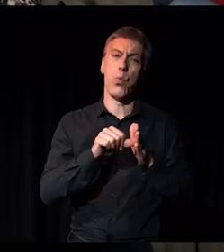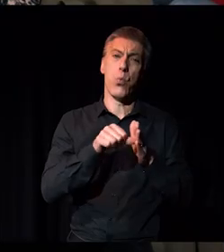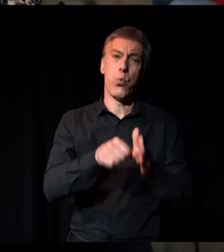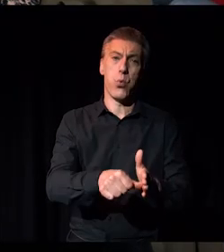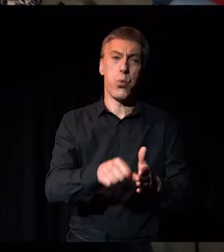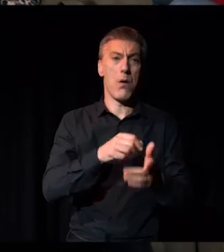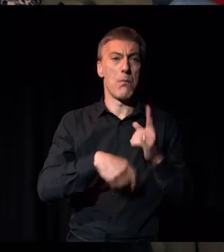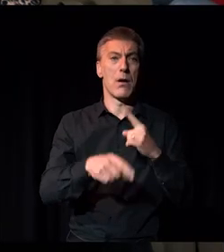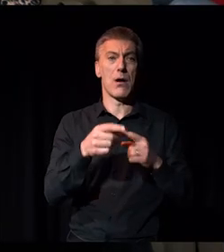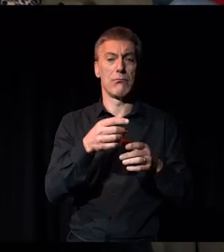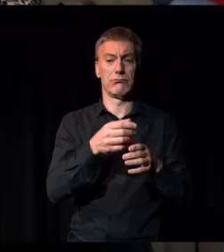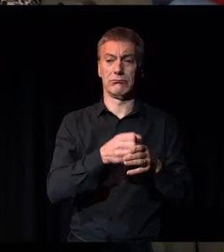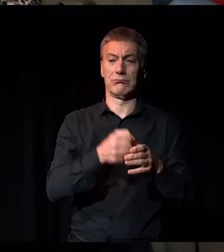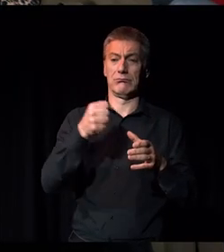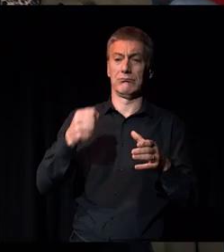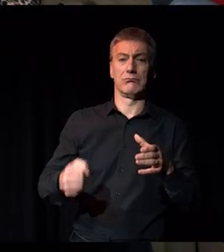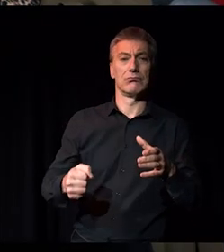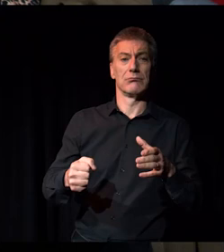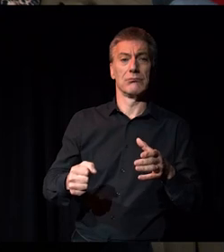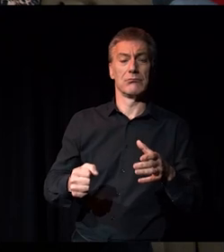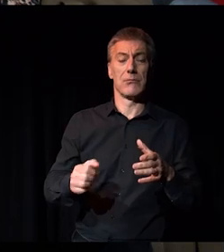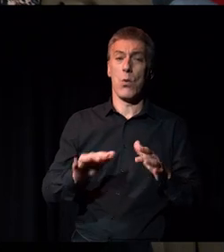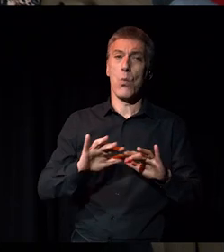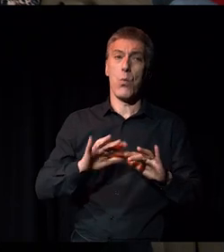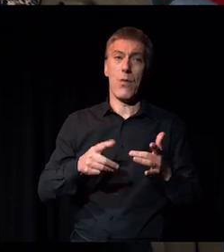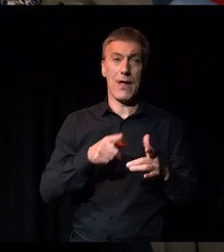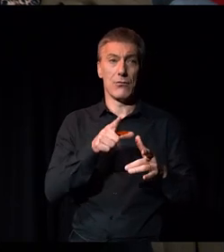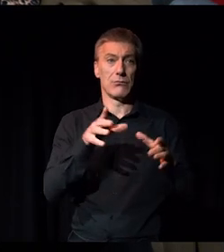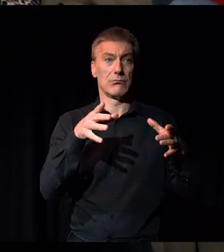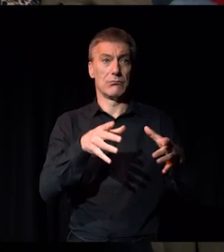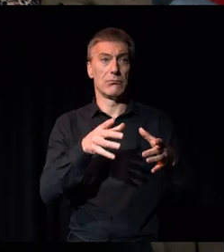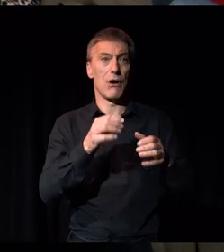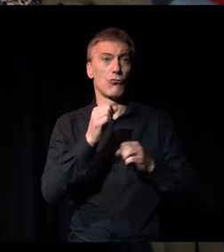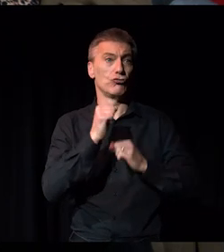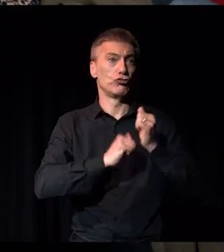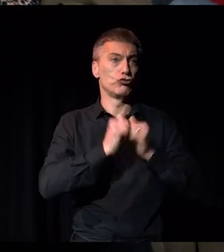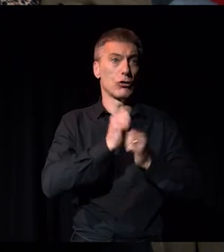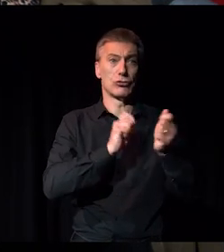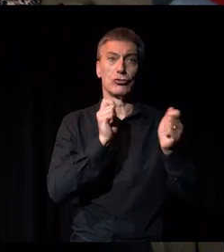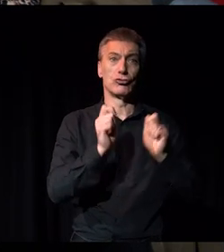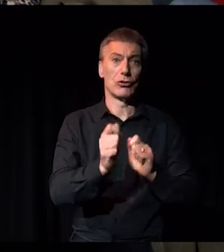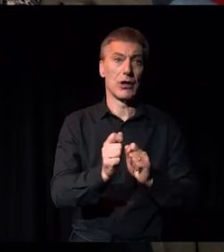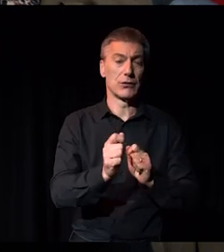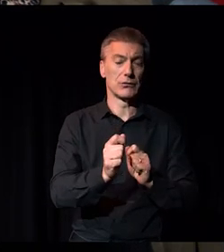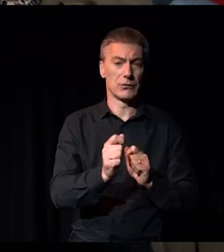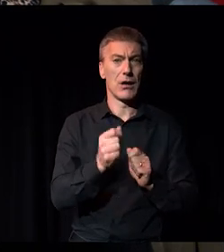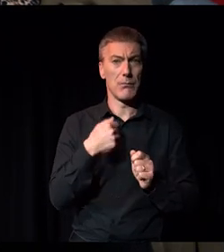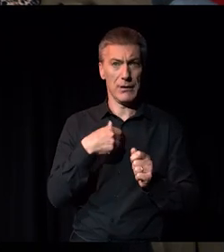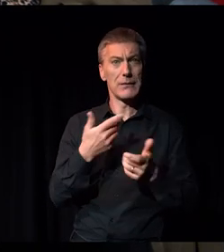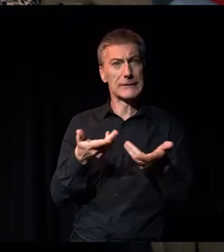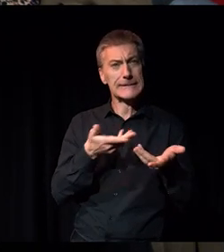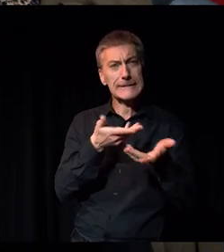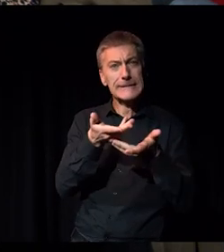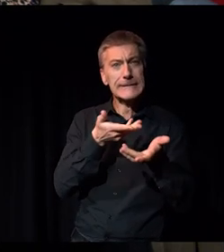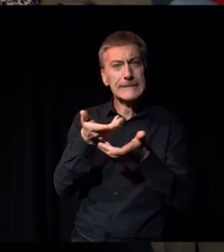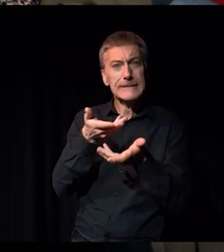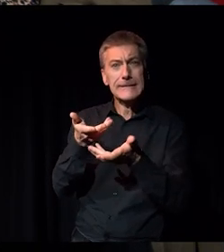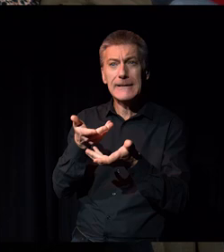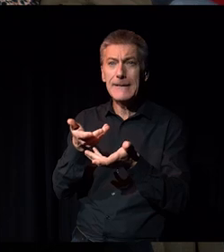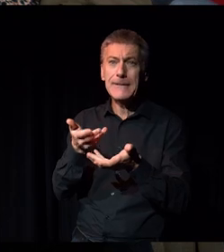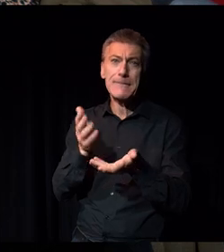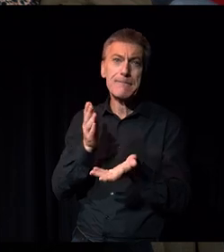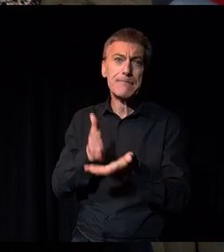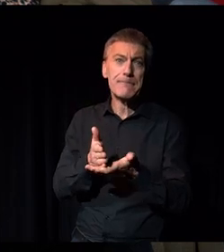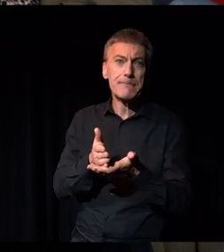unless they're doing restructuring. And this is a conversation I'm trying to have with a number of people to, to kind of go,